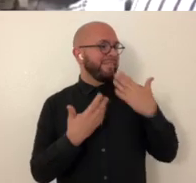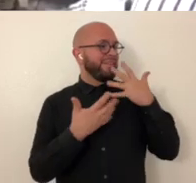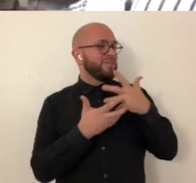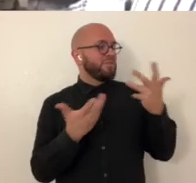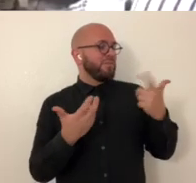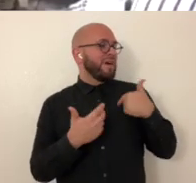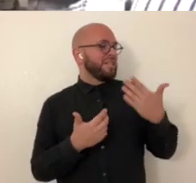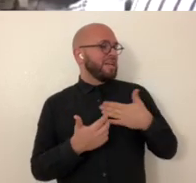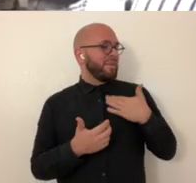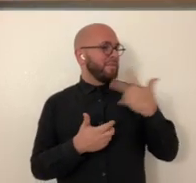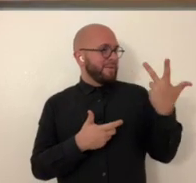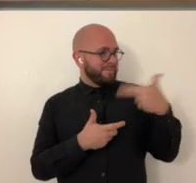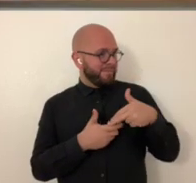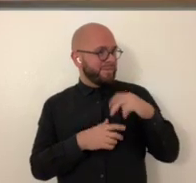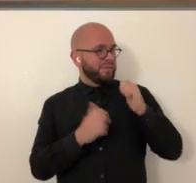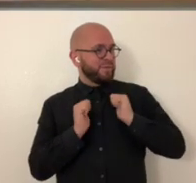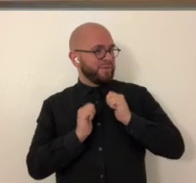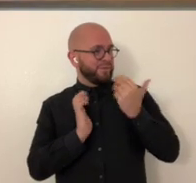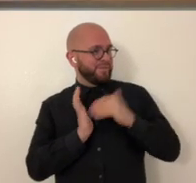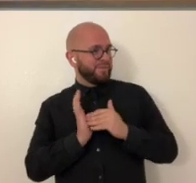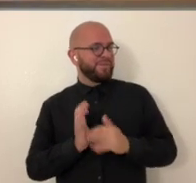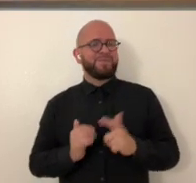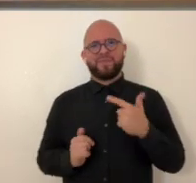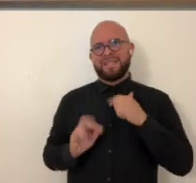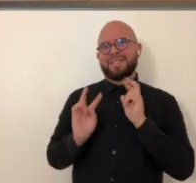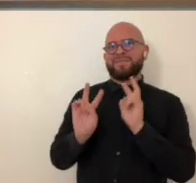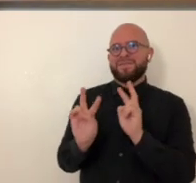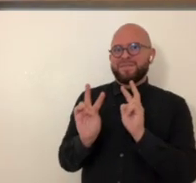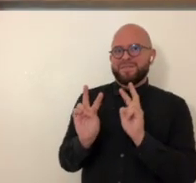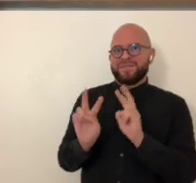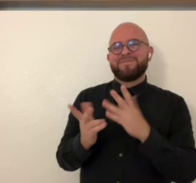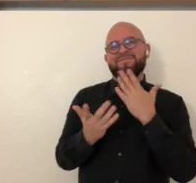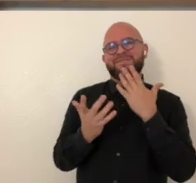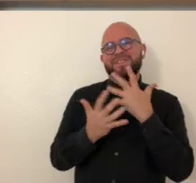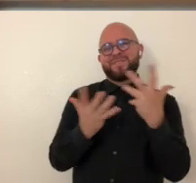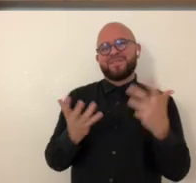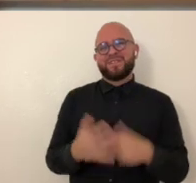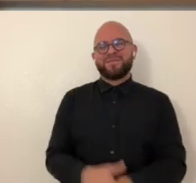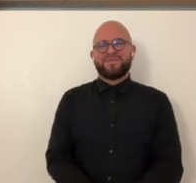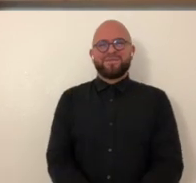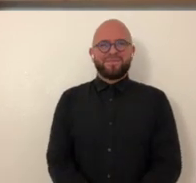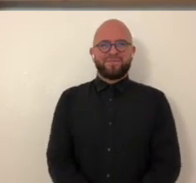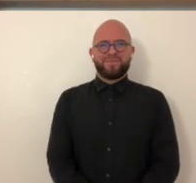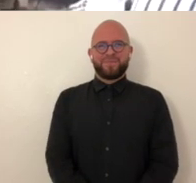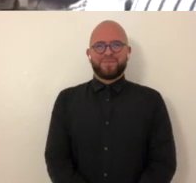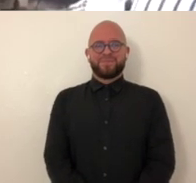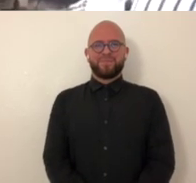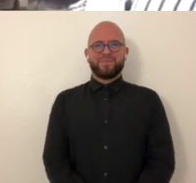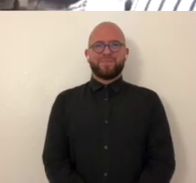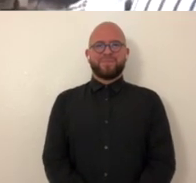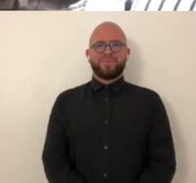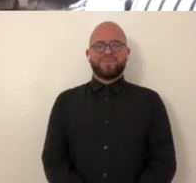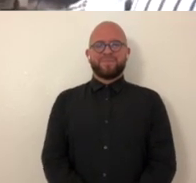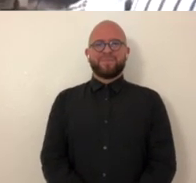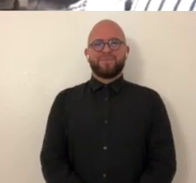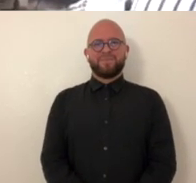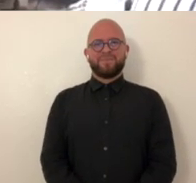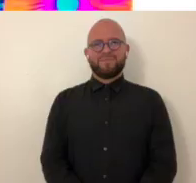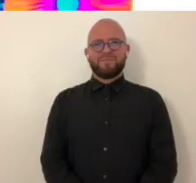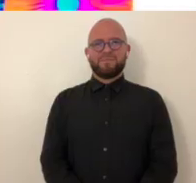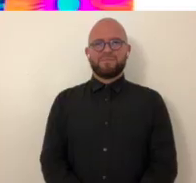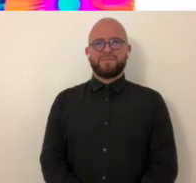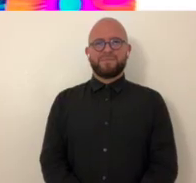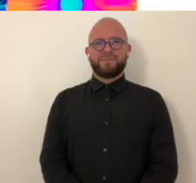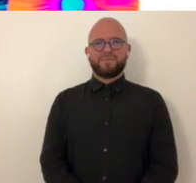perfect thank you so much i'm so glad you're to get to be part of the show i'm really looking forward to it thank you so